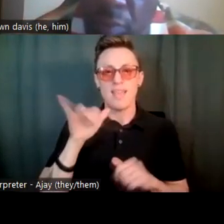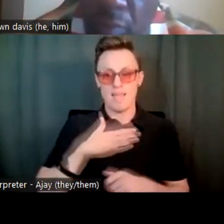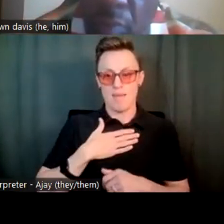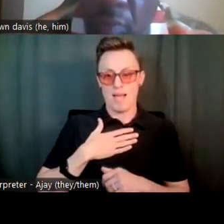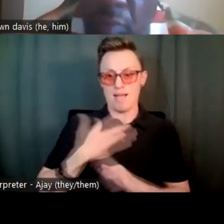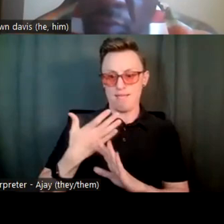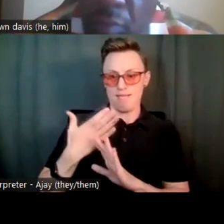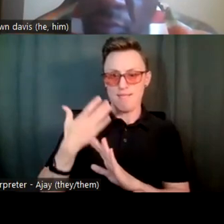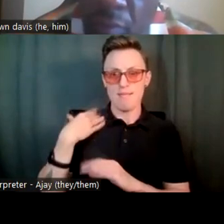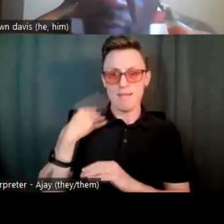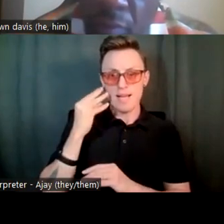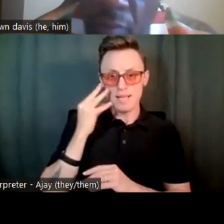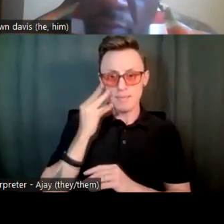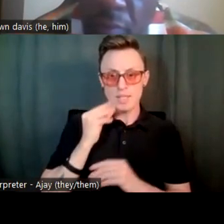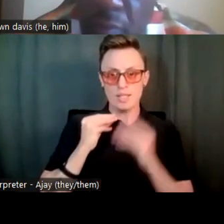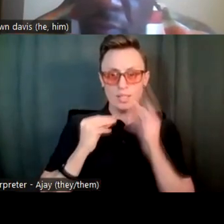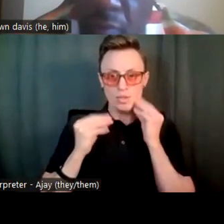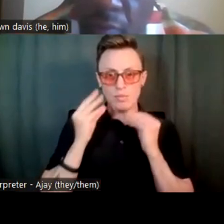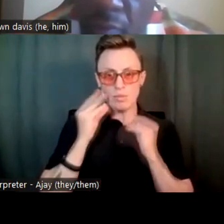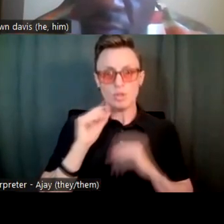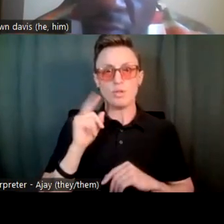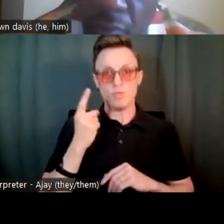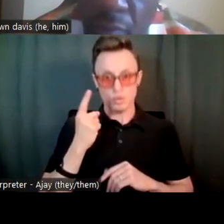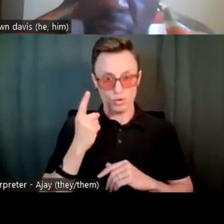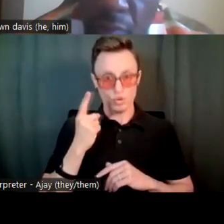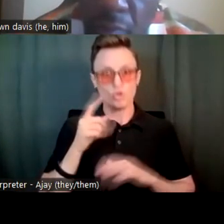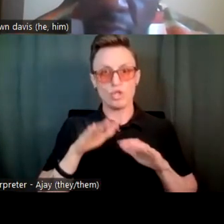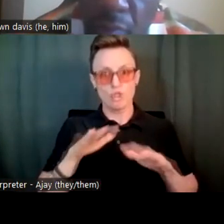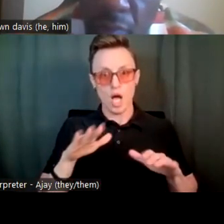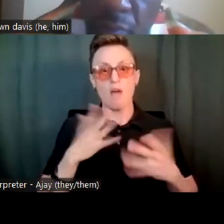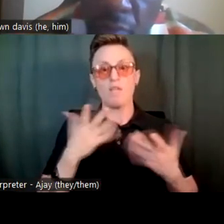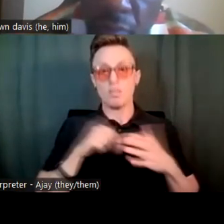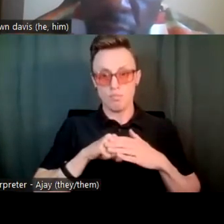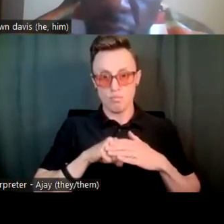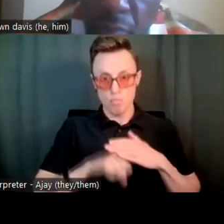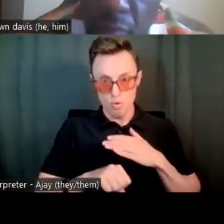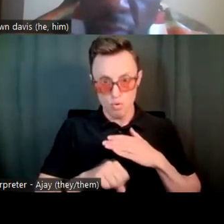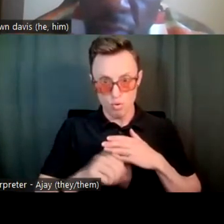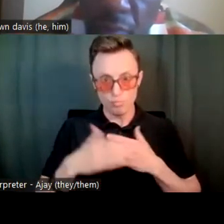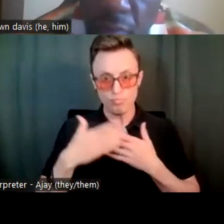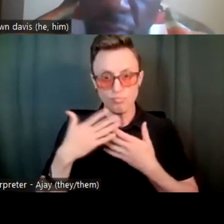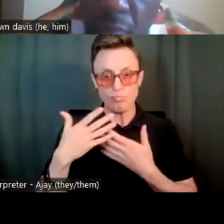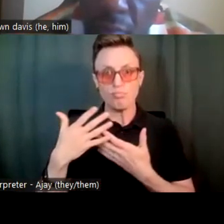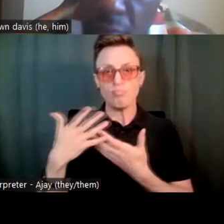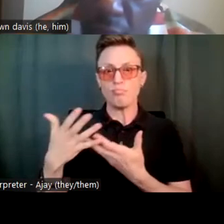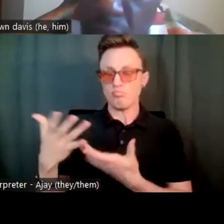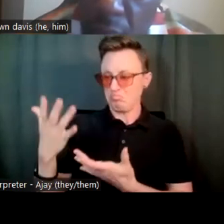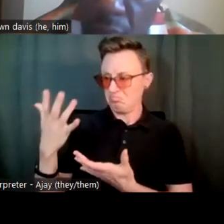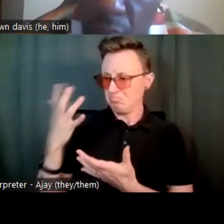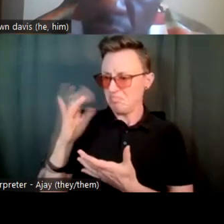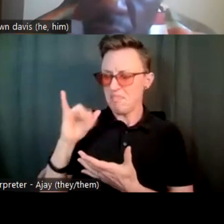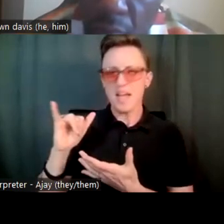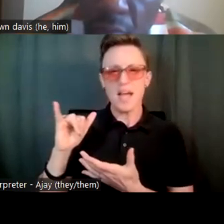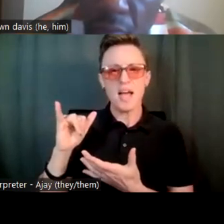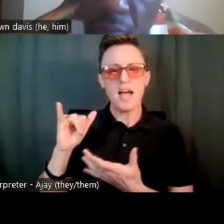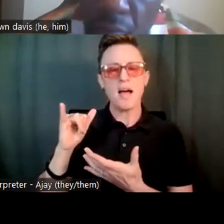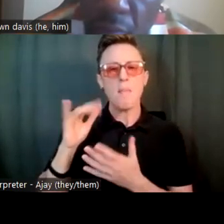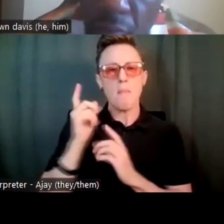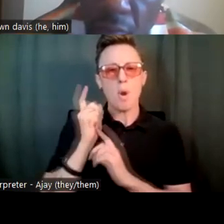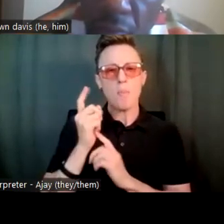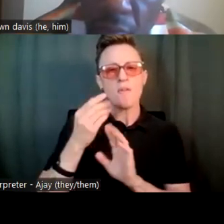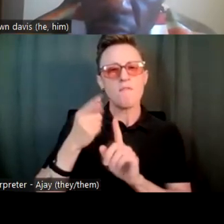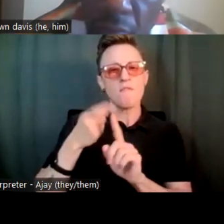once my first child was born kind of made me look back on that and